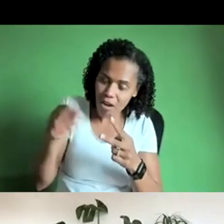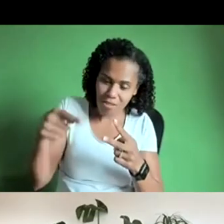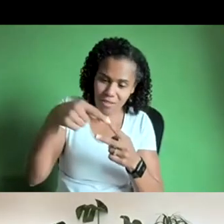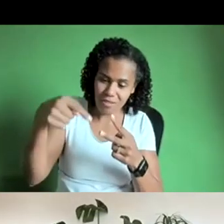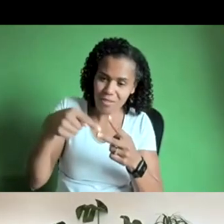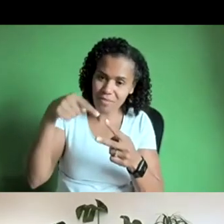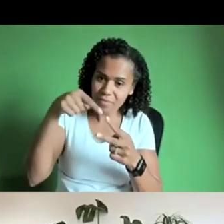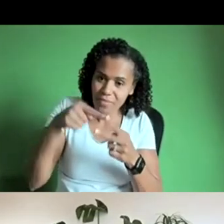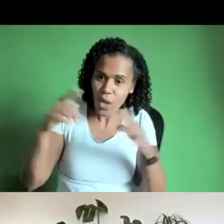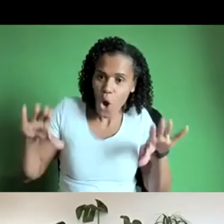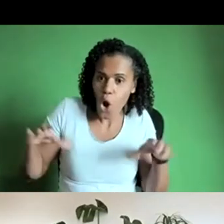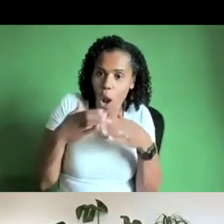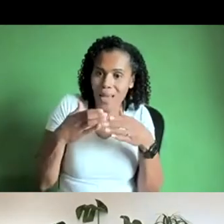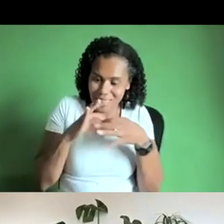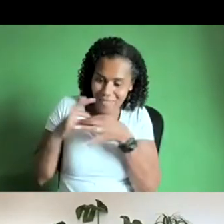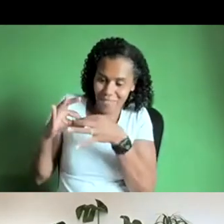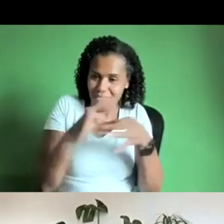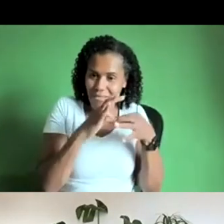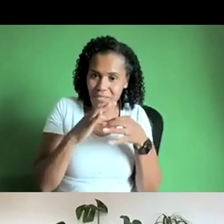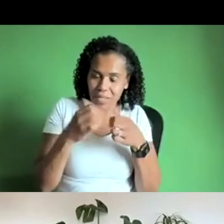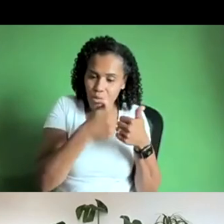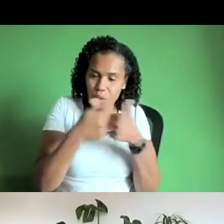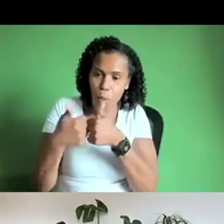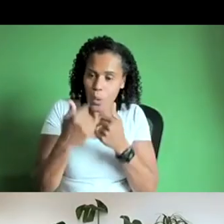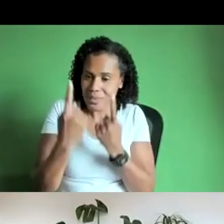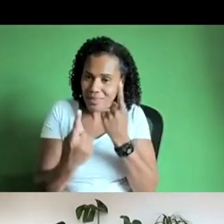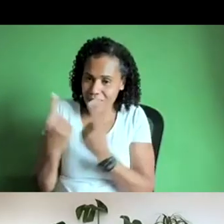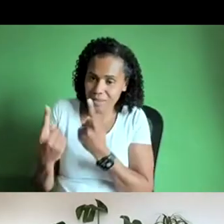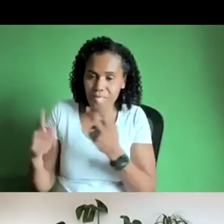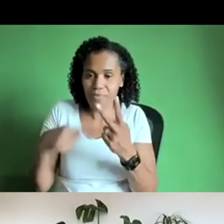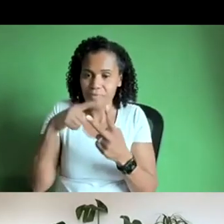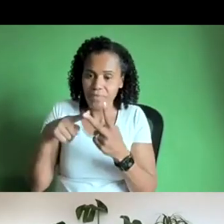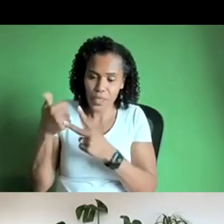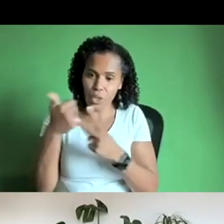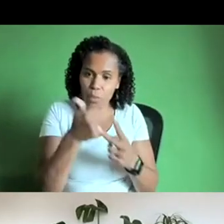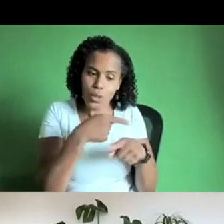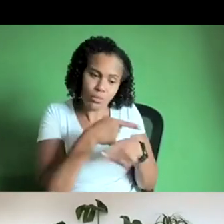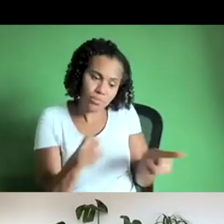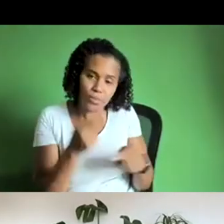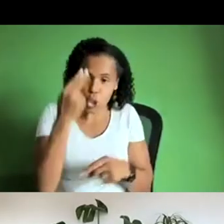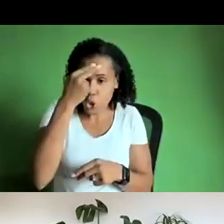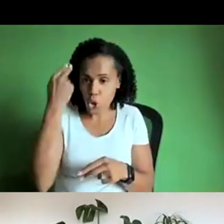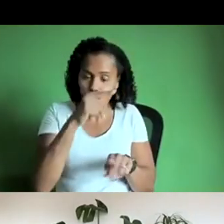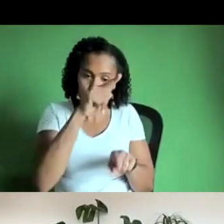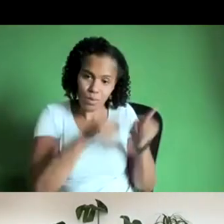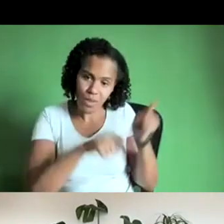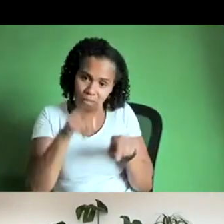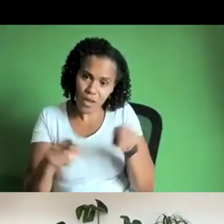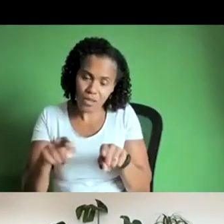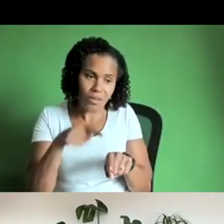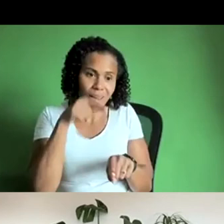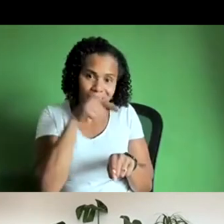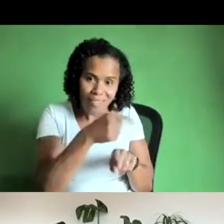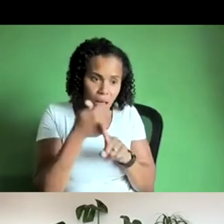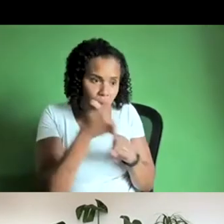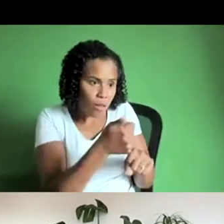collective approaches and supporting the artistic practices of neurodiverse people and the difference that that that makes the individuals and